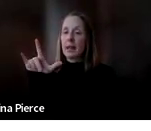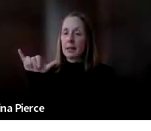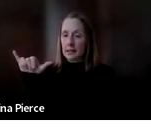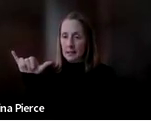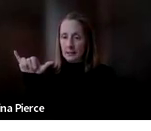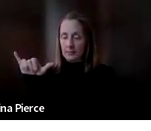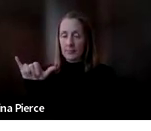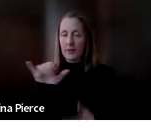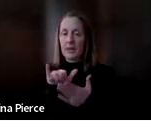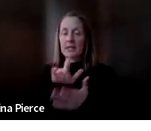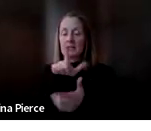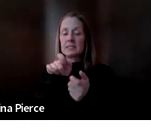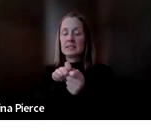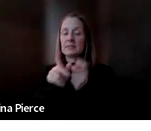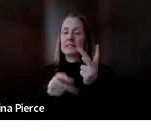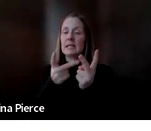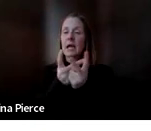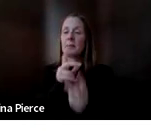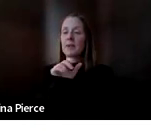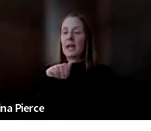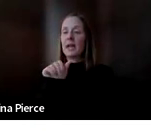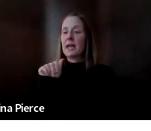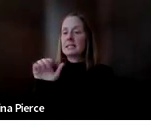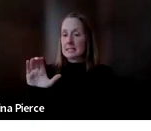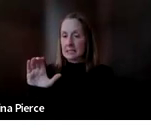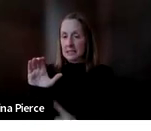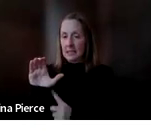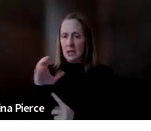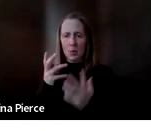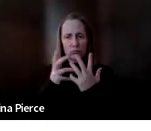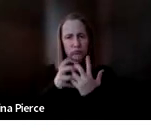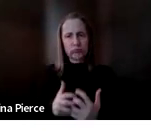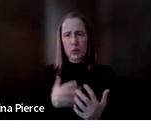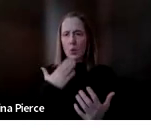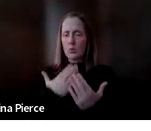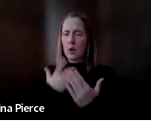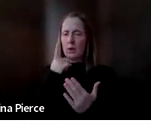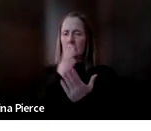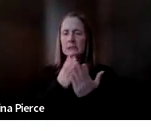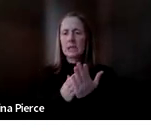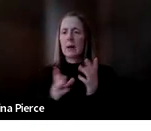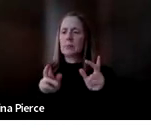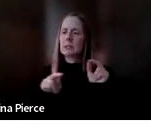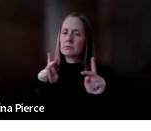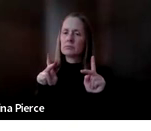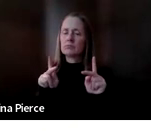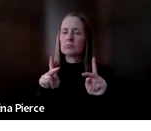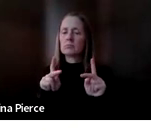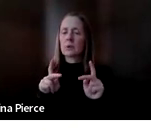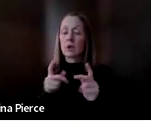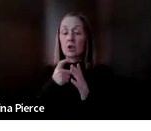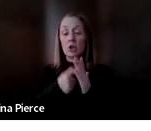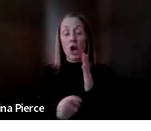specific type of AAC that works well for some individuals. The cost of printing